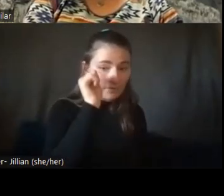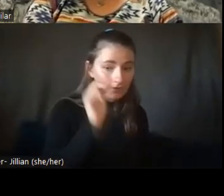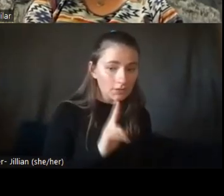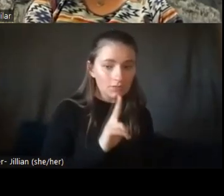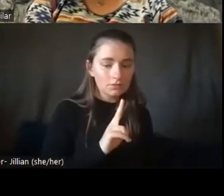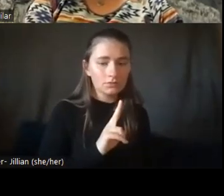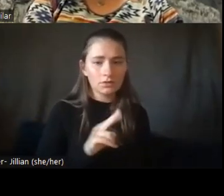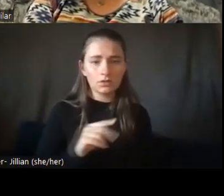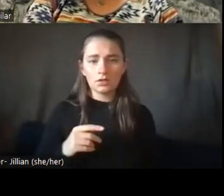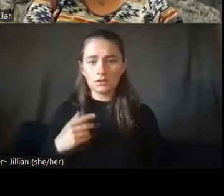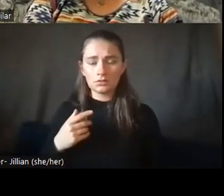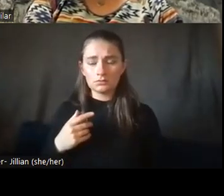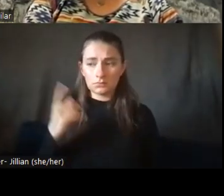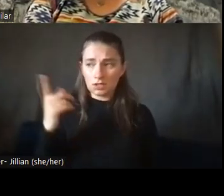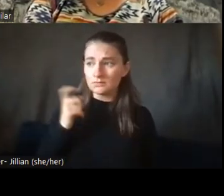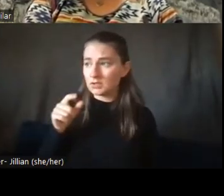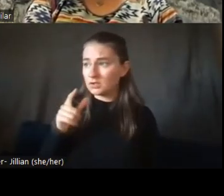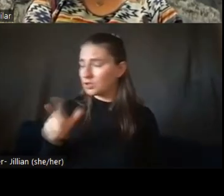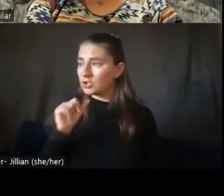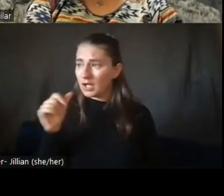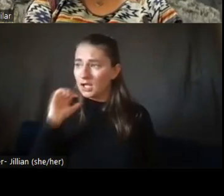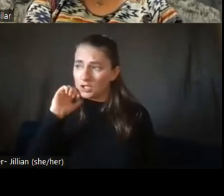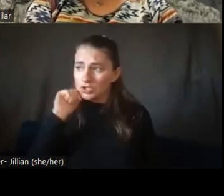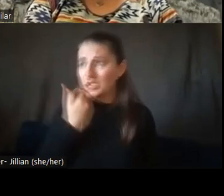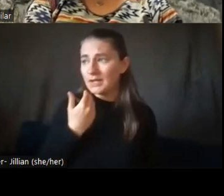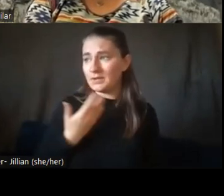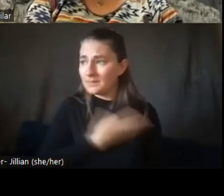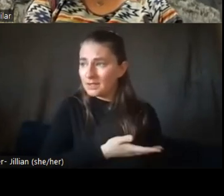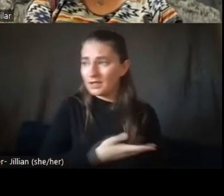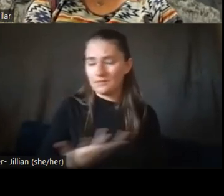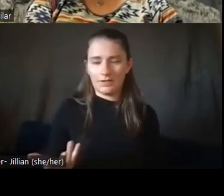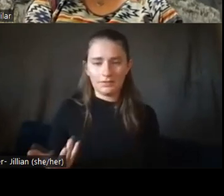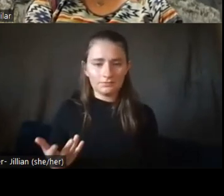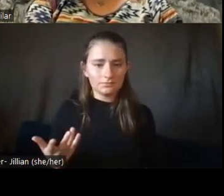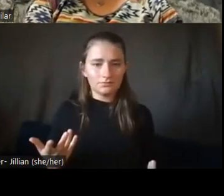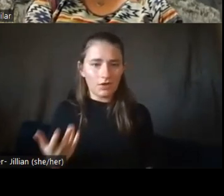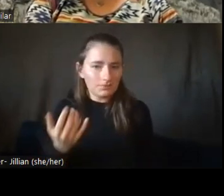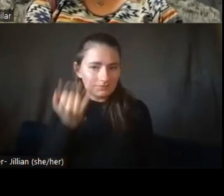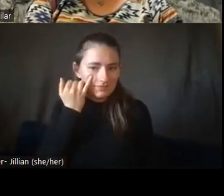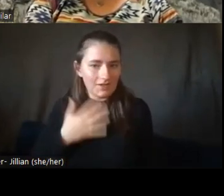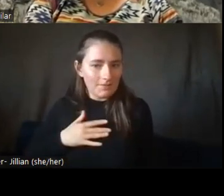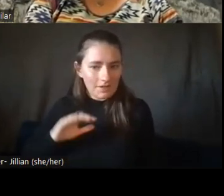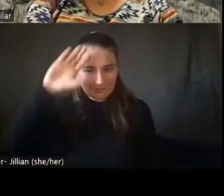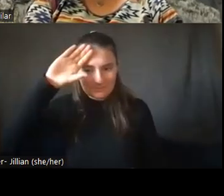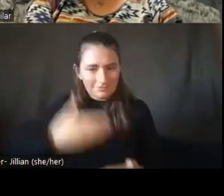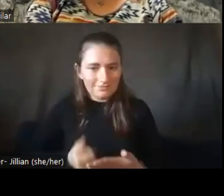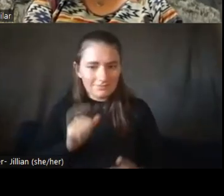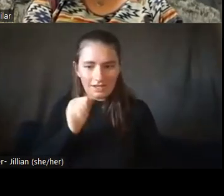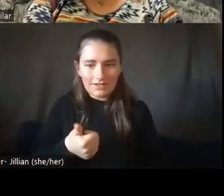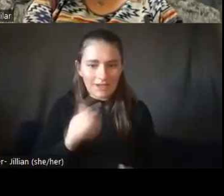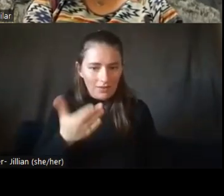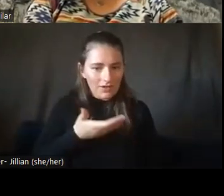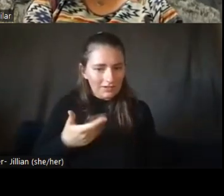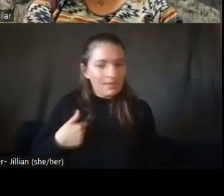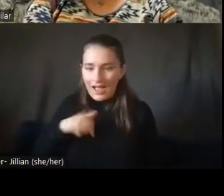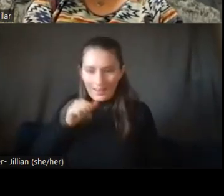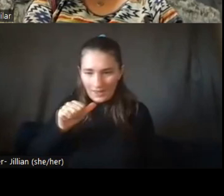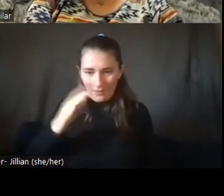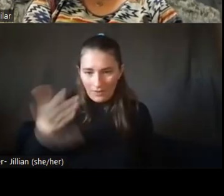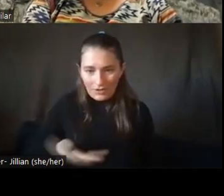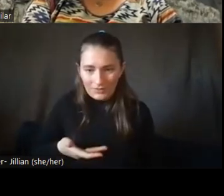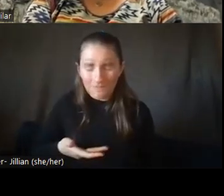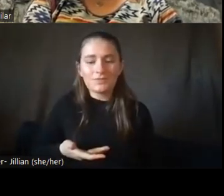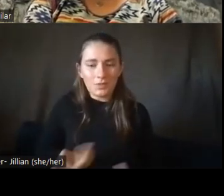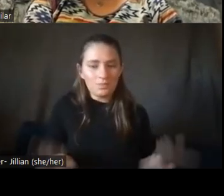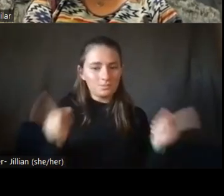ashamed to be around them. And so my policy of my son isn't welcome, I'm not welcome anywhere. So we come as a package. And so I tell